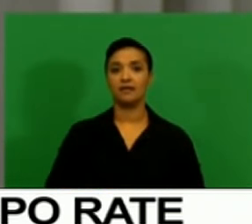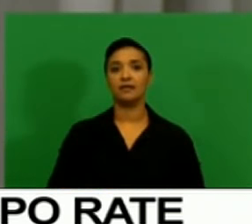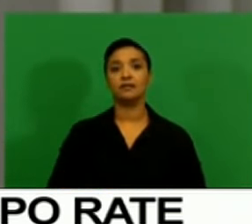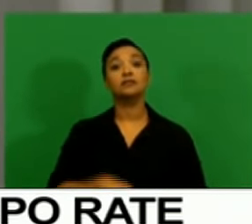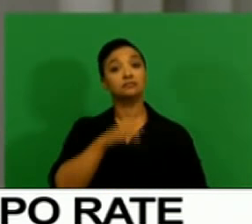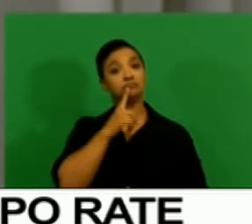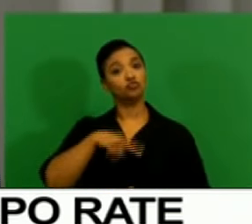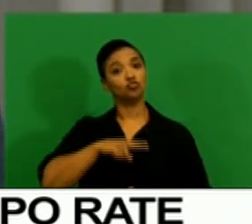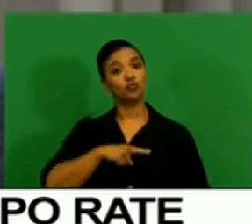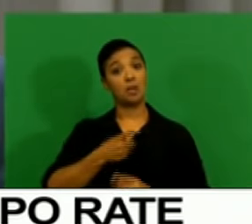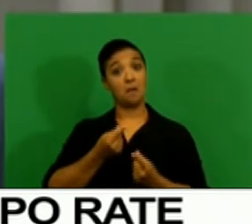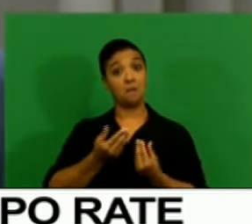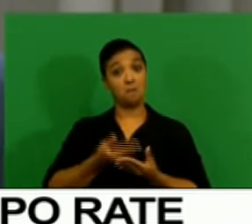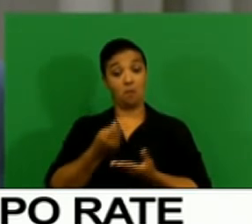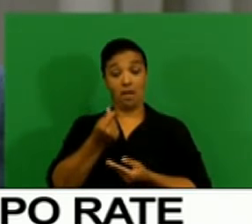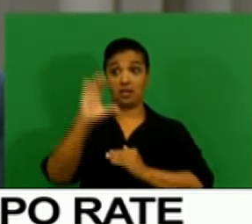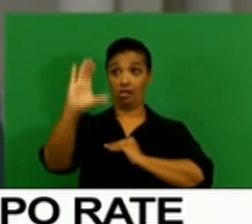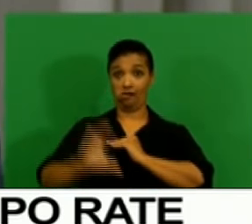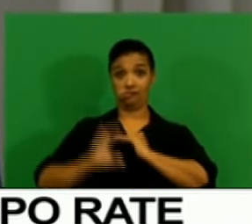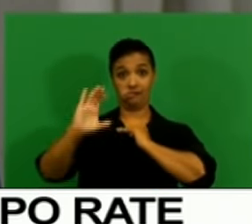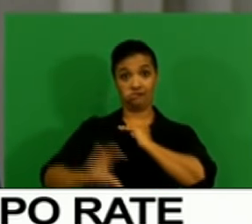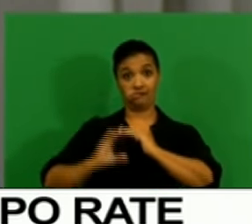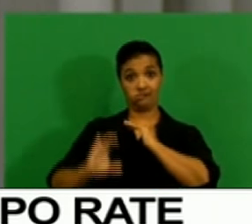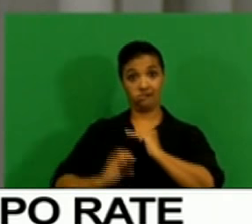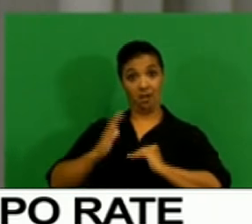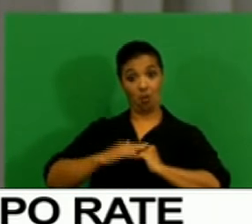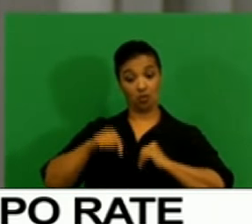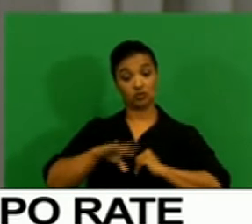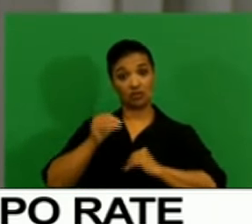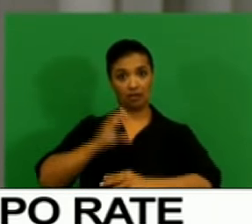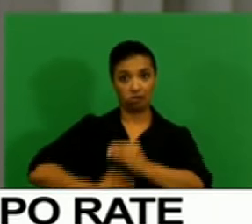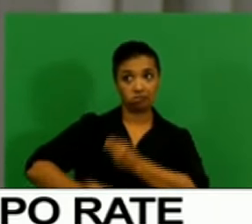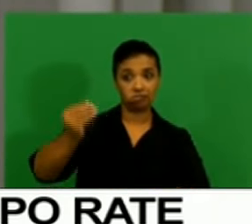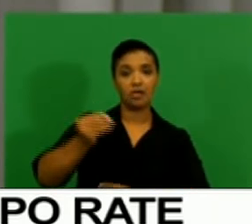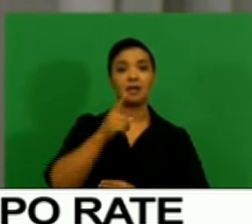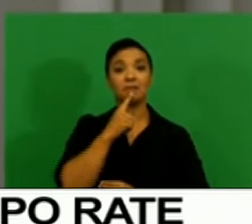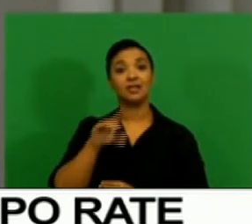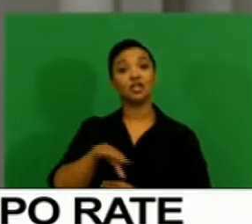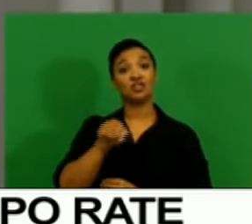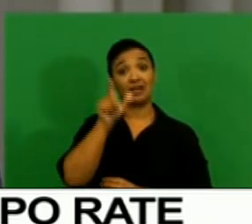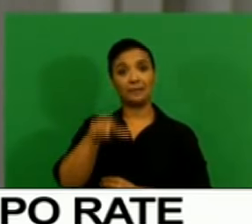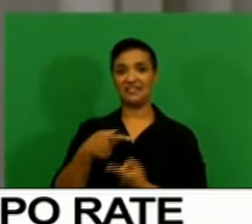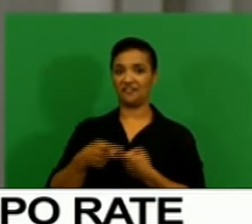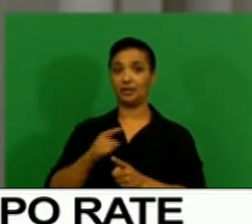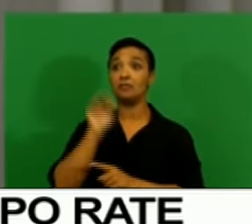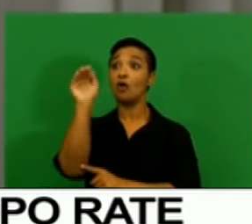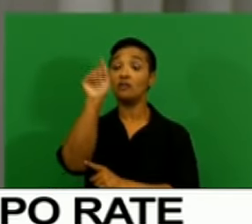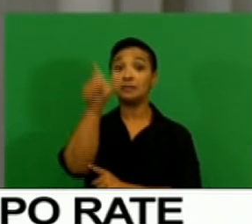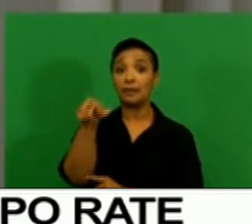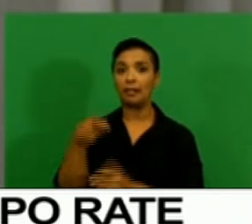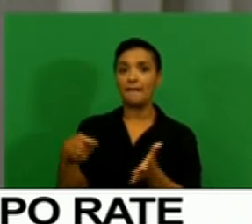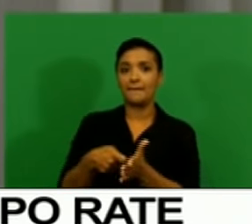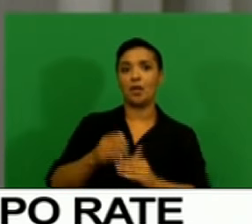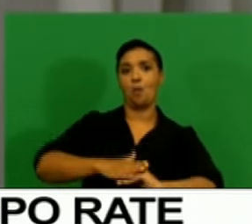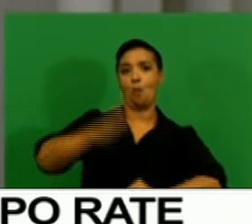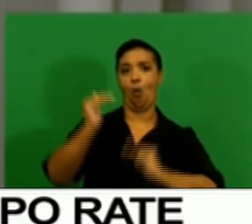improved capital flows to emerging economy bond markets, non-residents have been net buyers of South African bonds